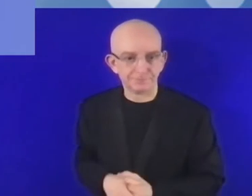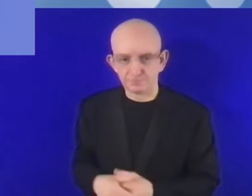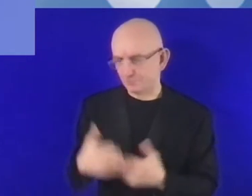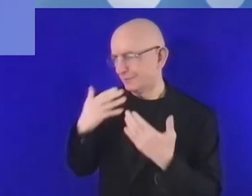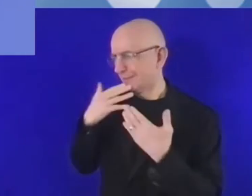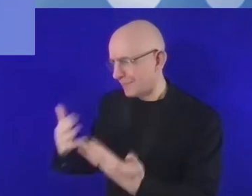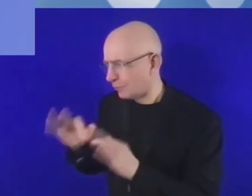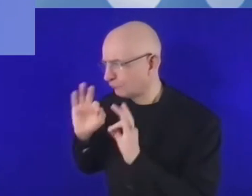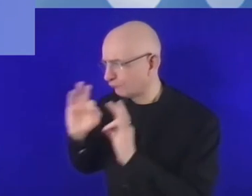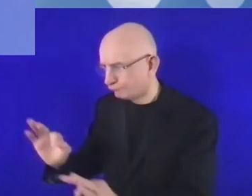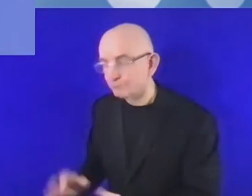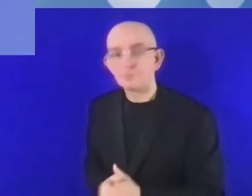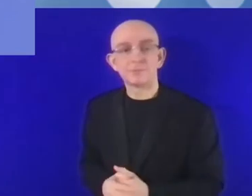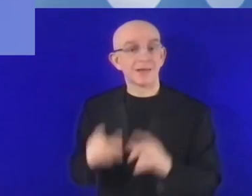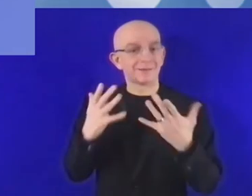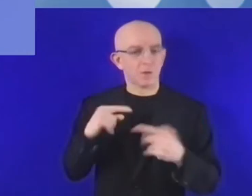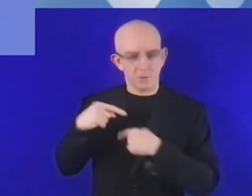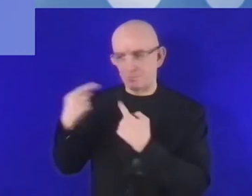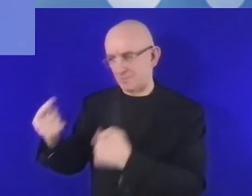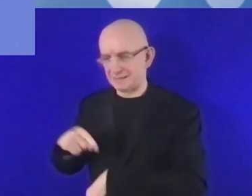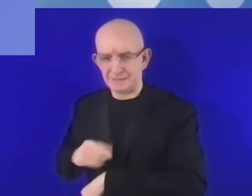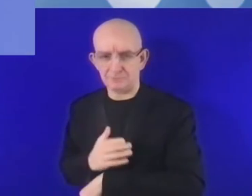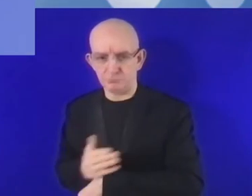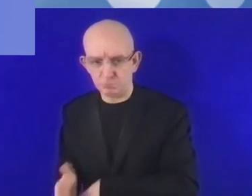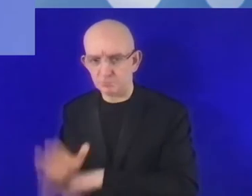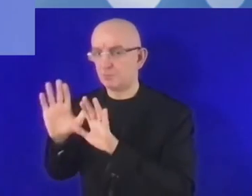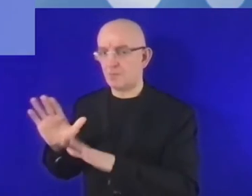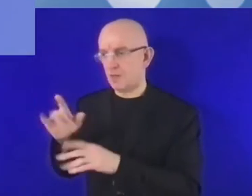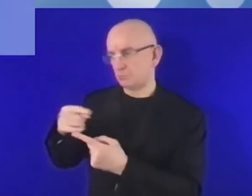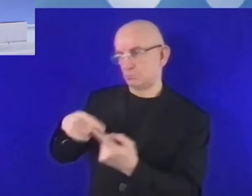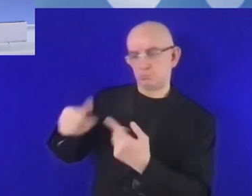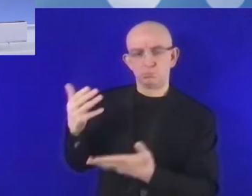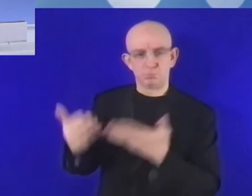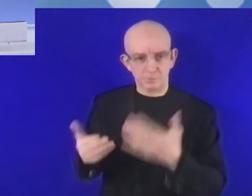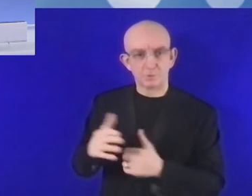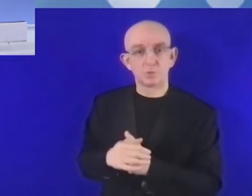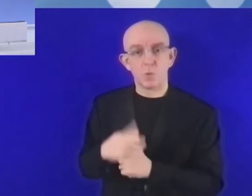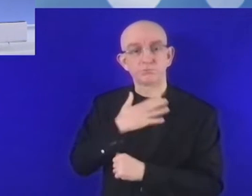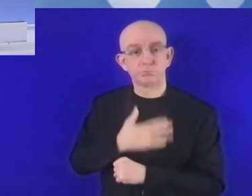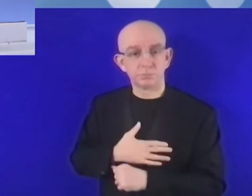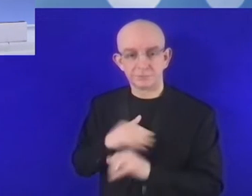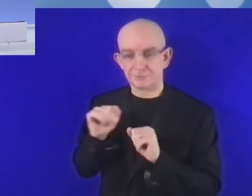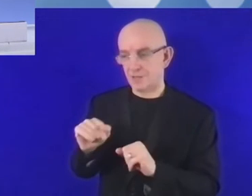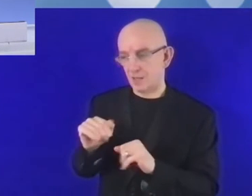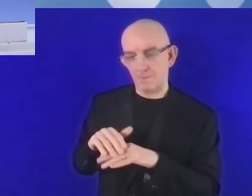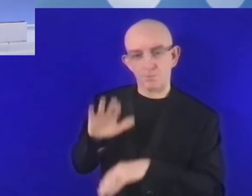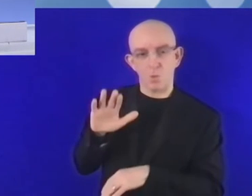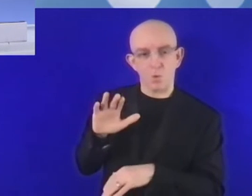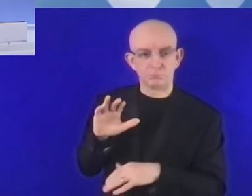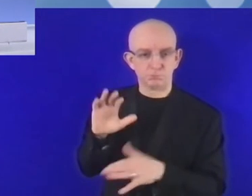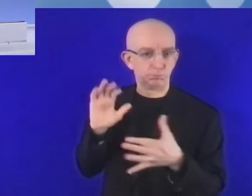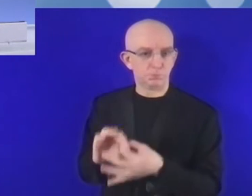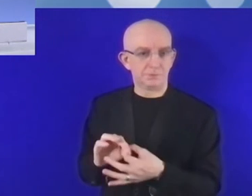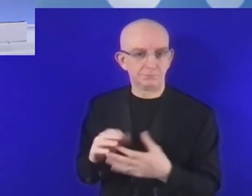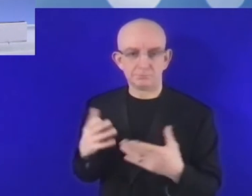a bit more on the investment side would be also great. Okay. Thank you, Minister. Now I would like to turn to the